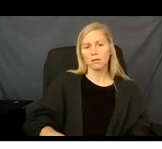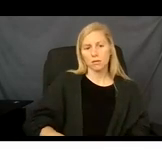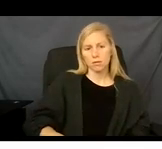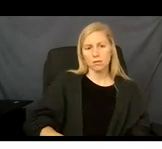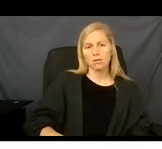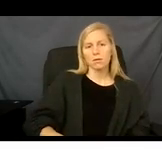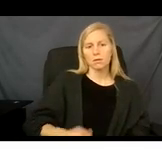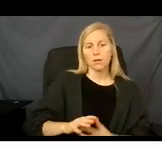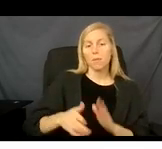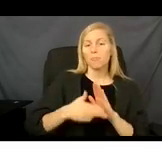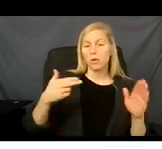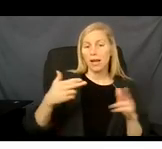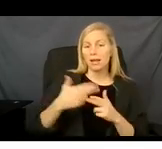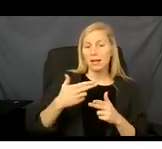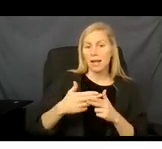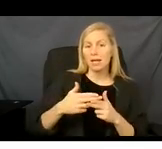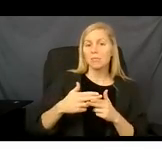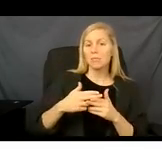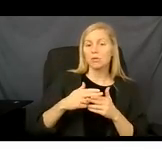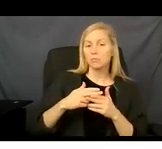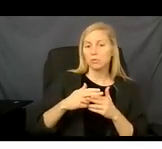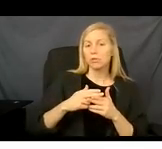Brand name prescription will be $3.